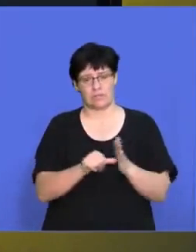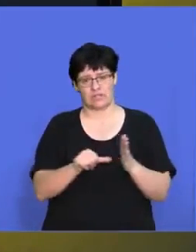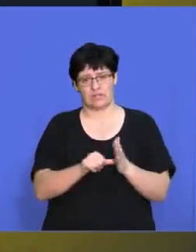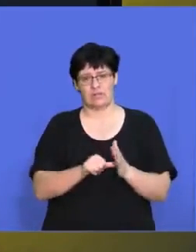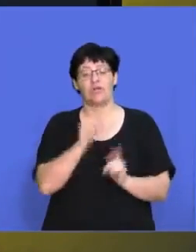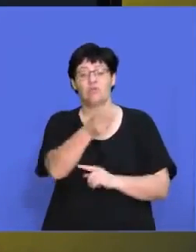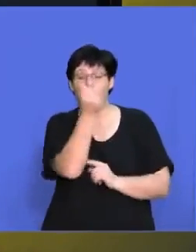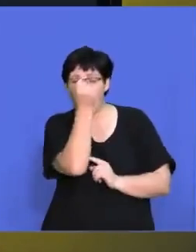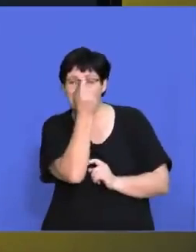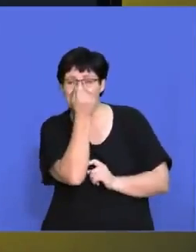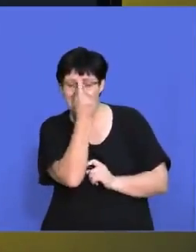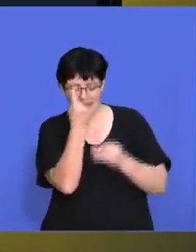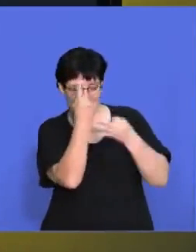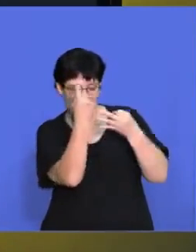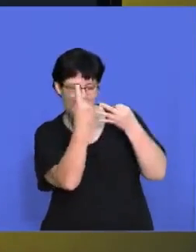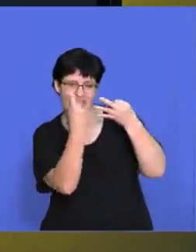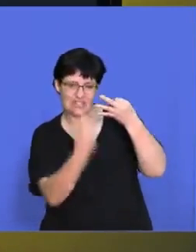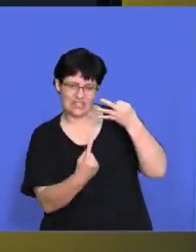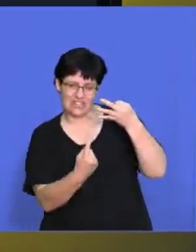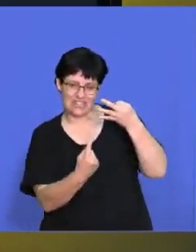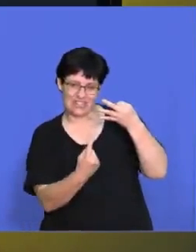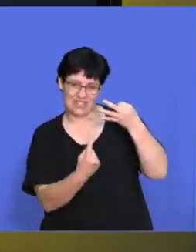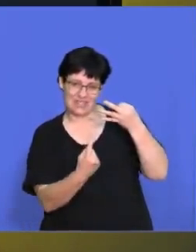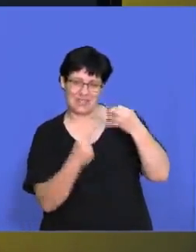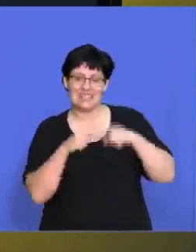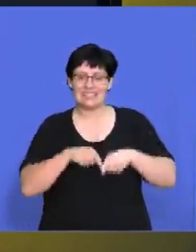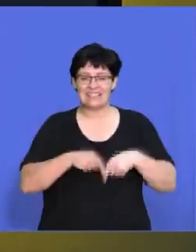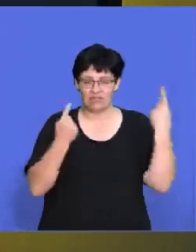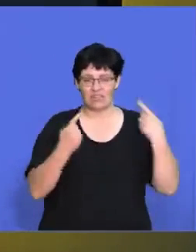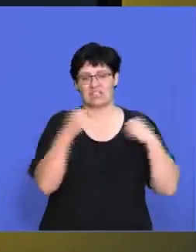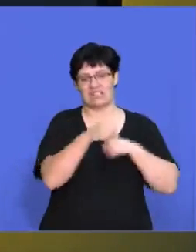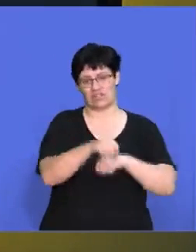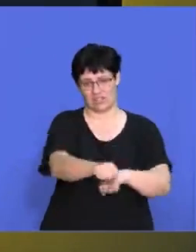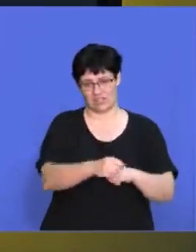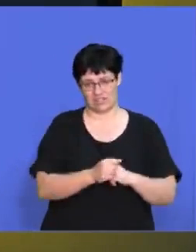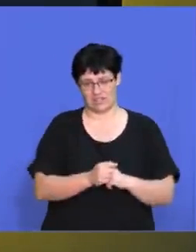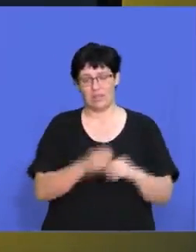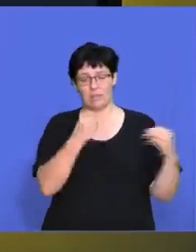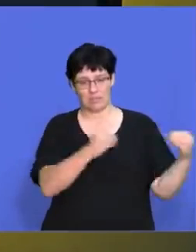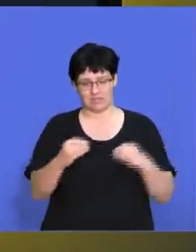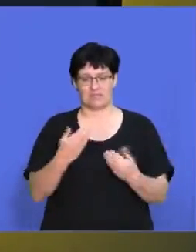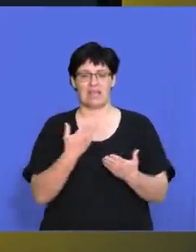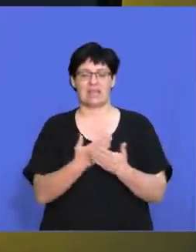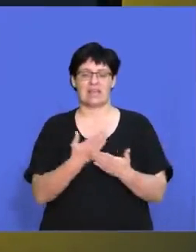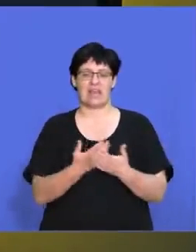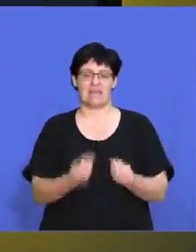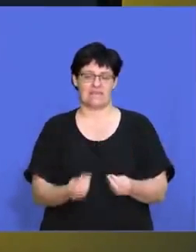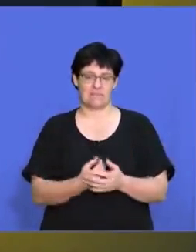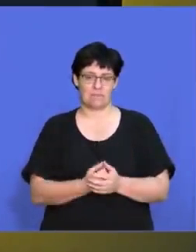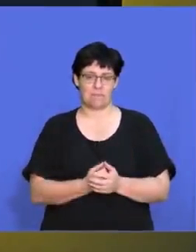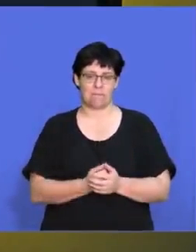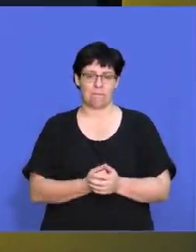this enough, make sure you understand all the different types of strategies that a business can